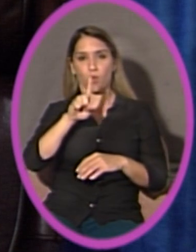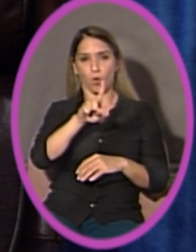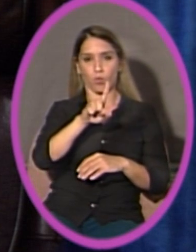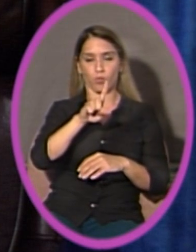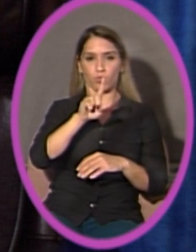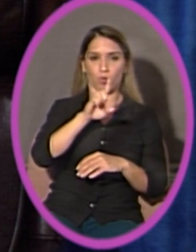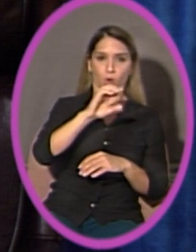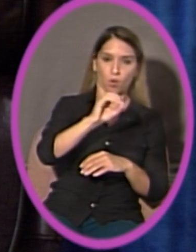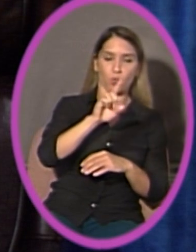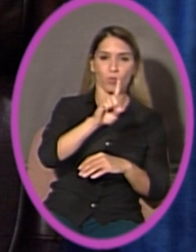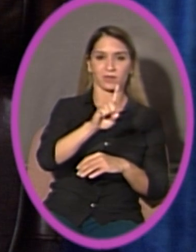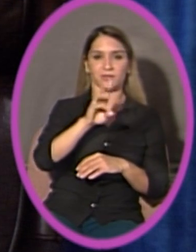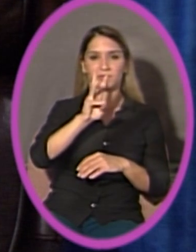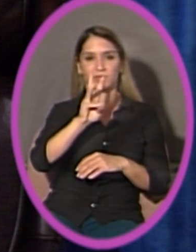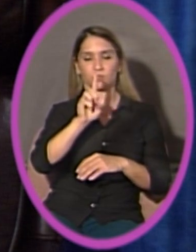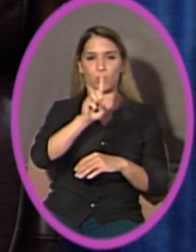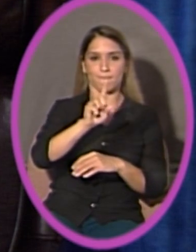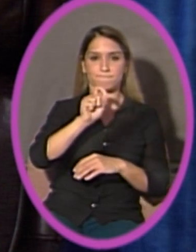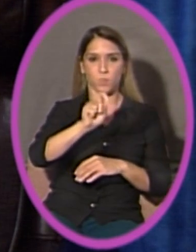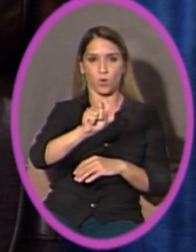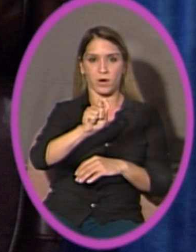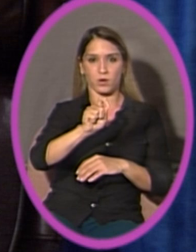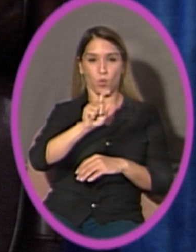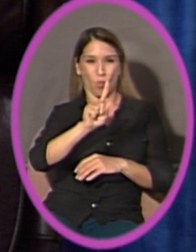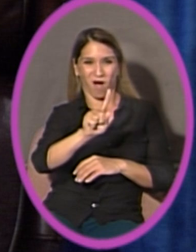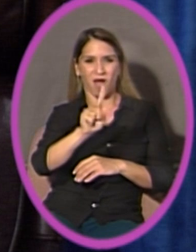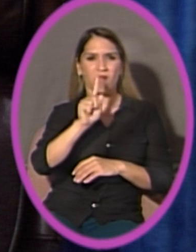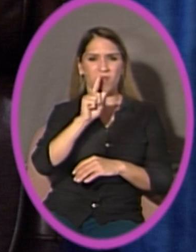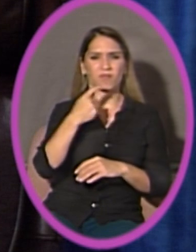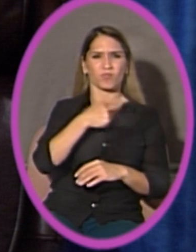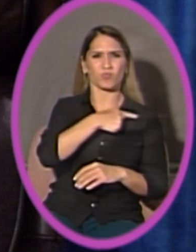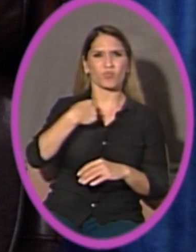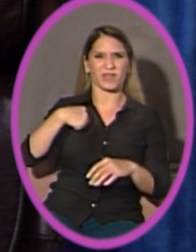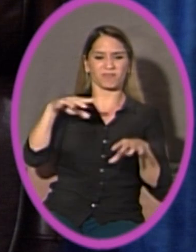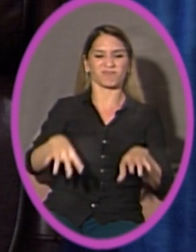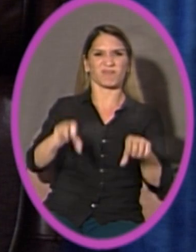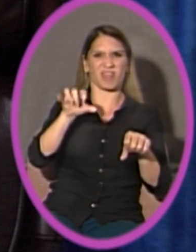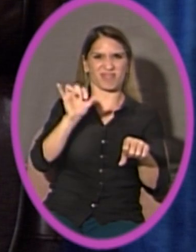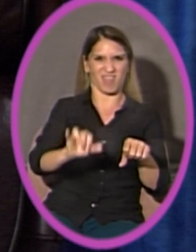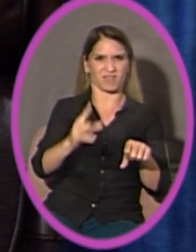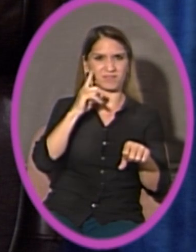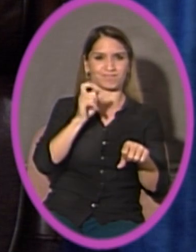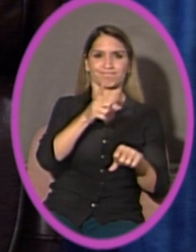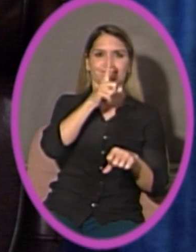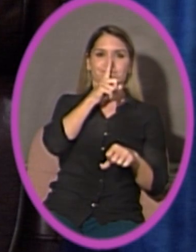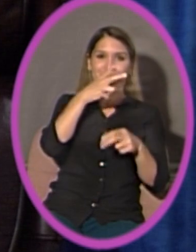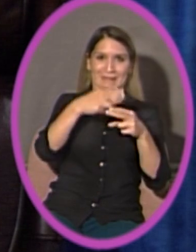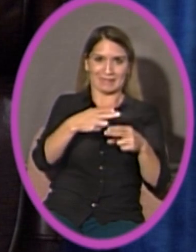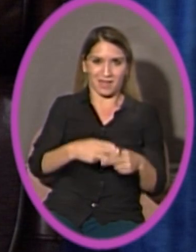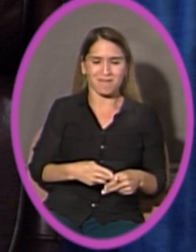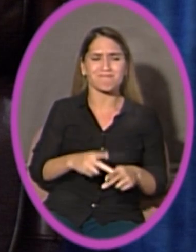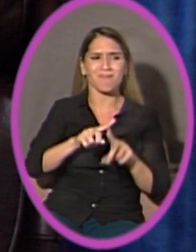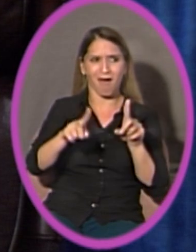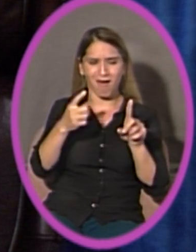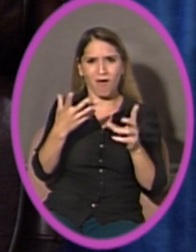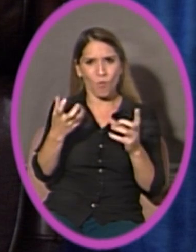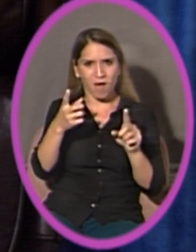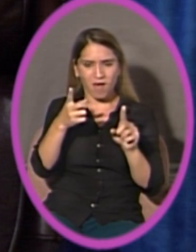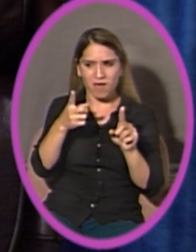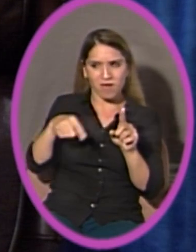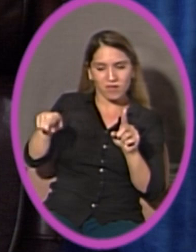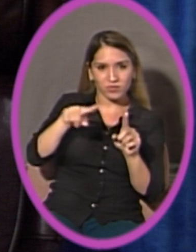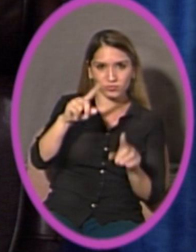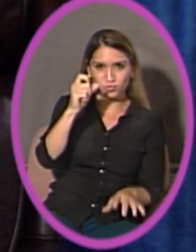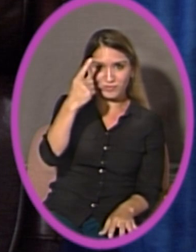but I want to make sure that everyone understands that the only recommendation